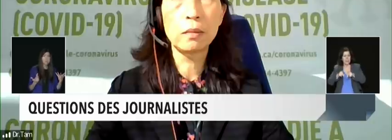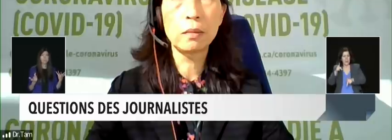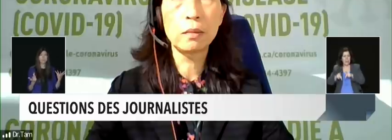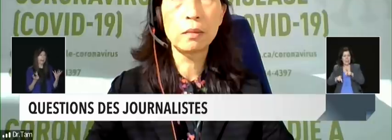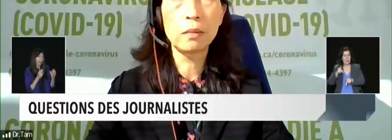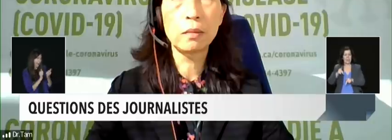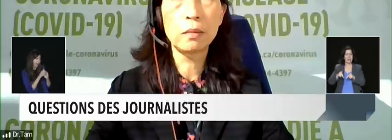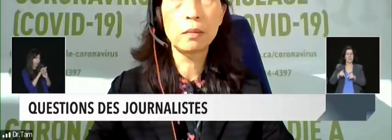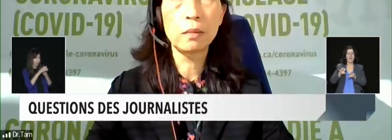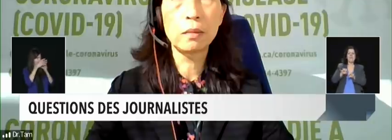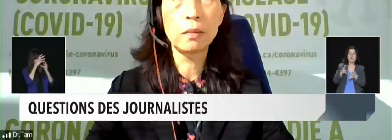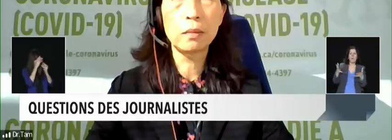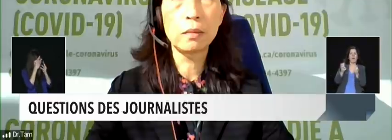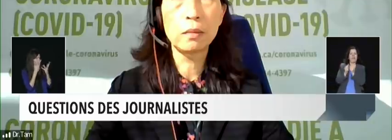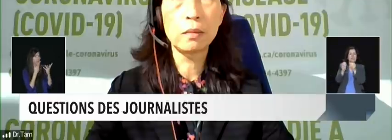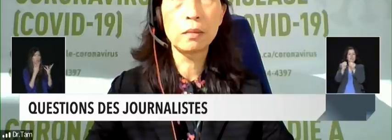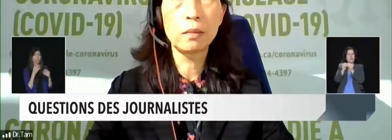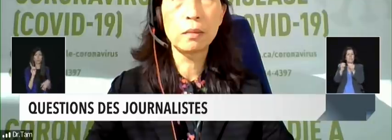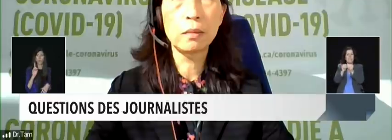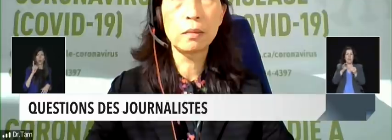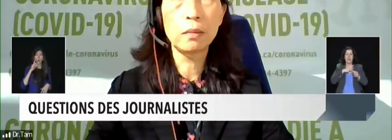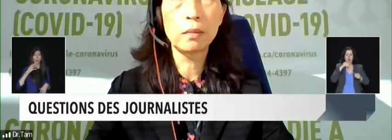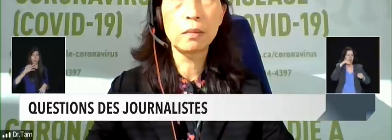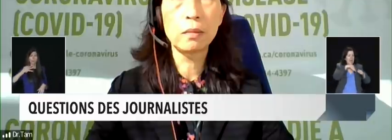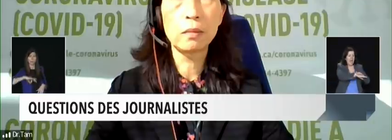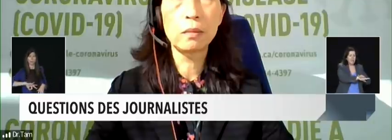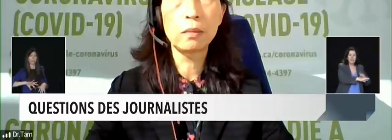of this data totally at the province's discretion?